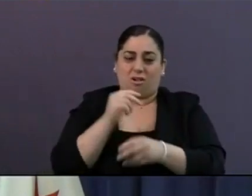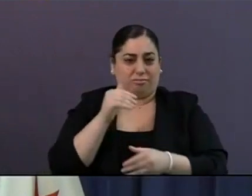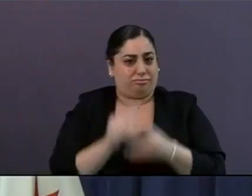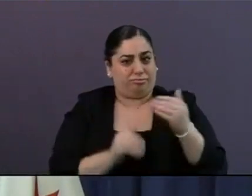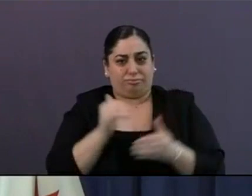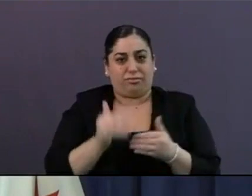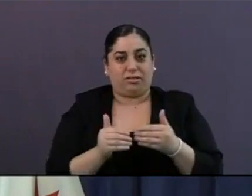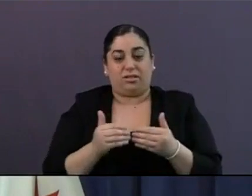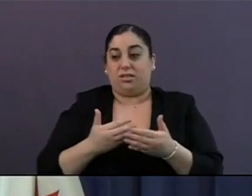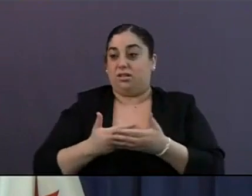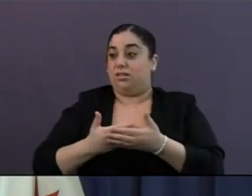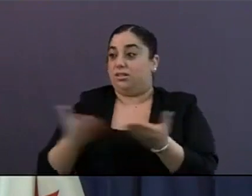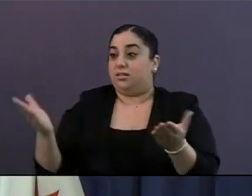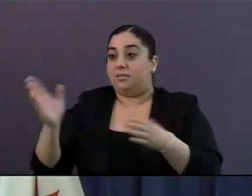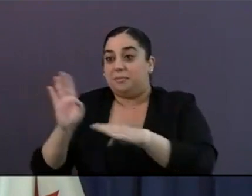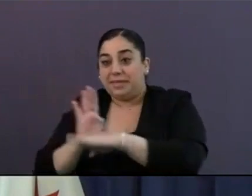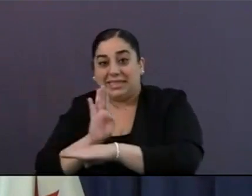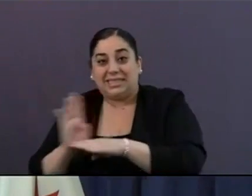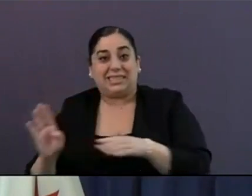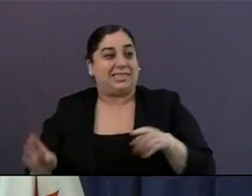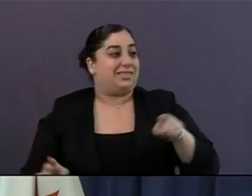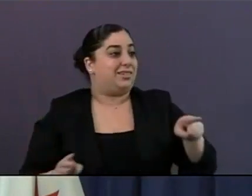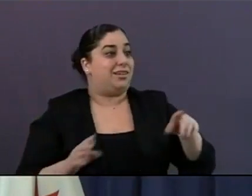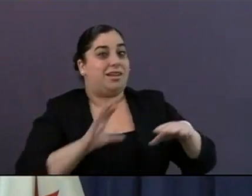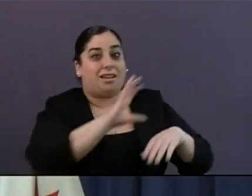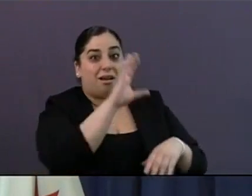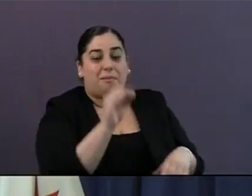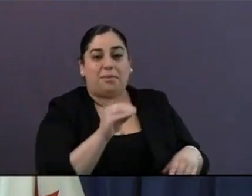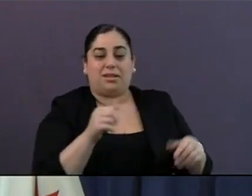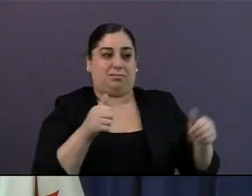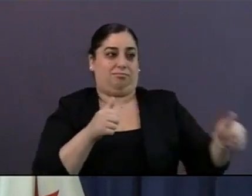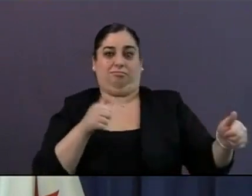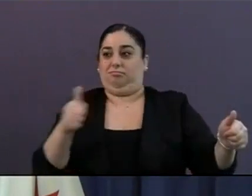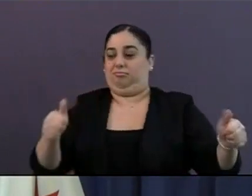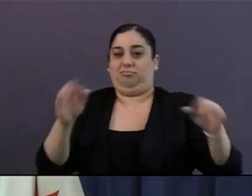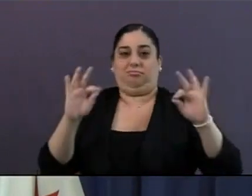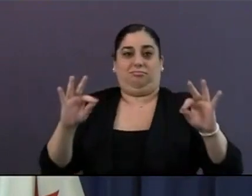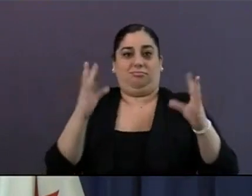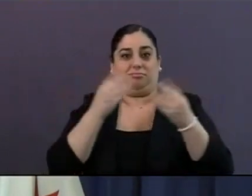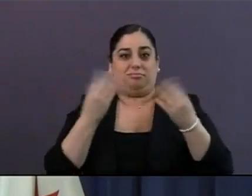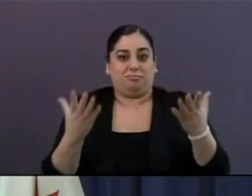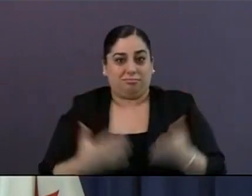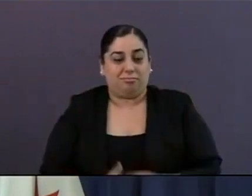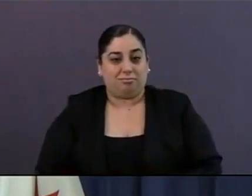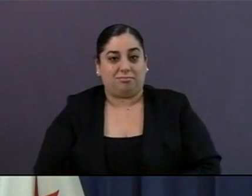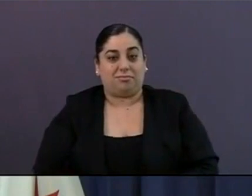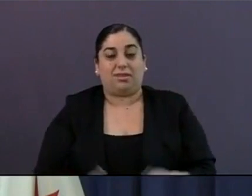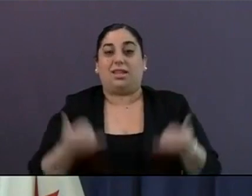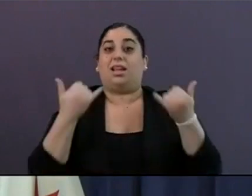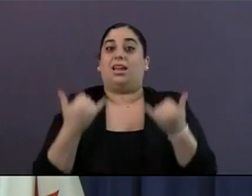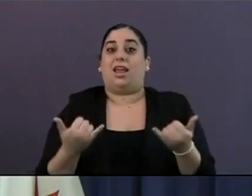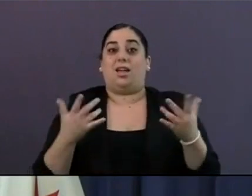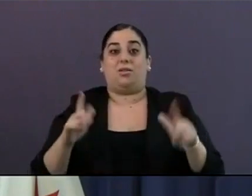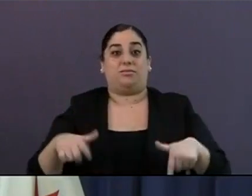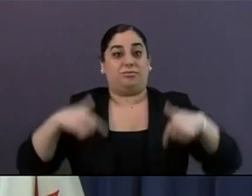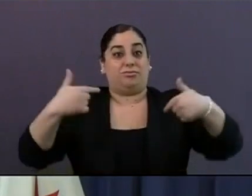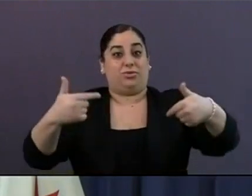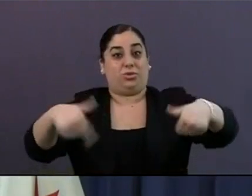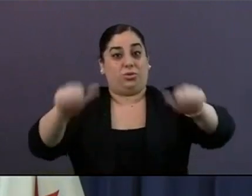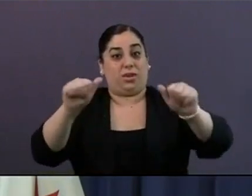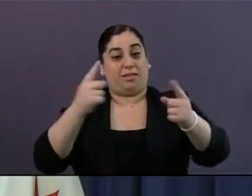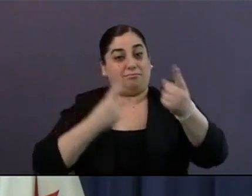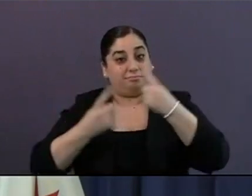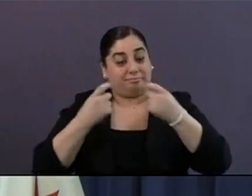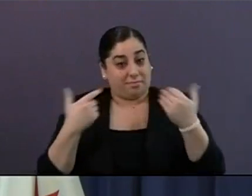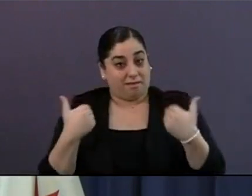for showing the right way how to do it. With that, I will pause and happy to answer any questions from members of the media.